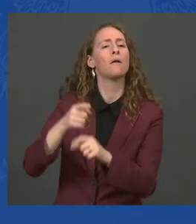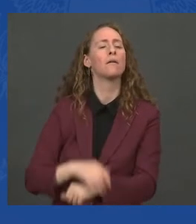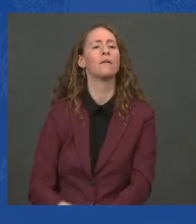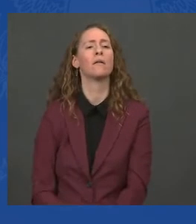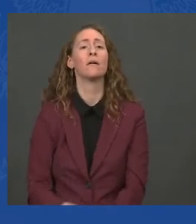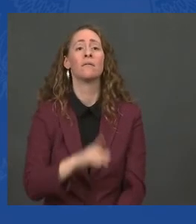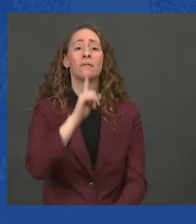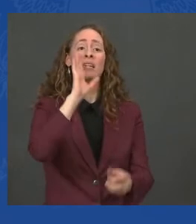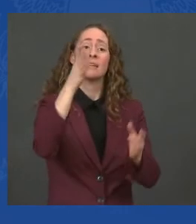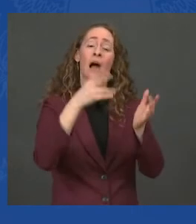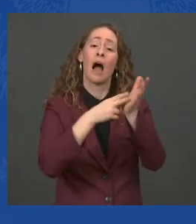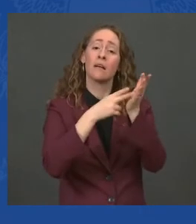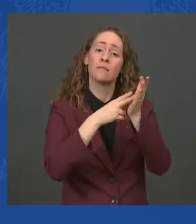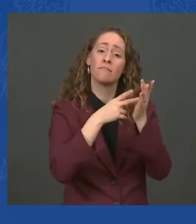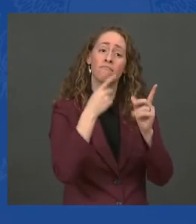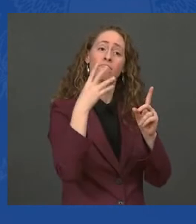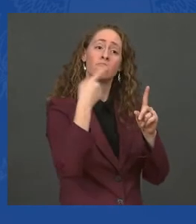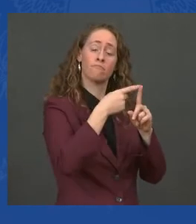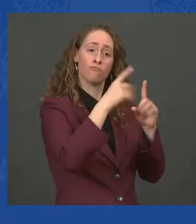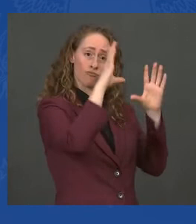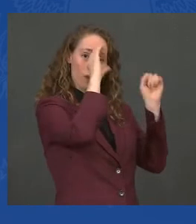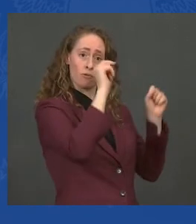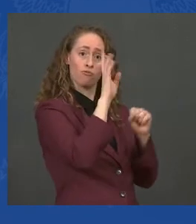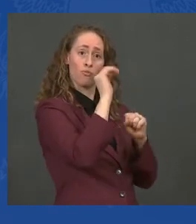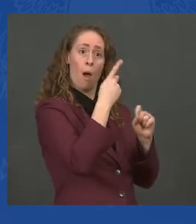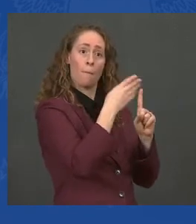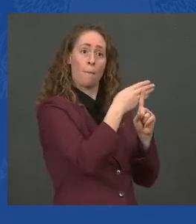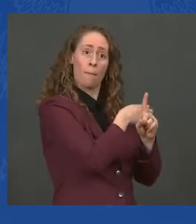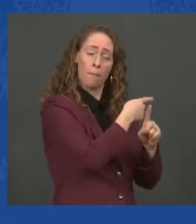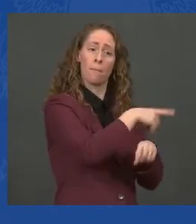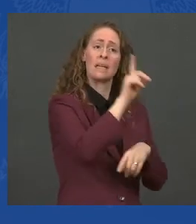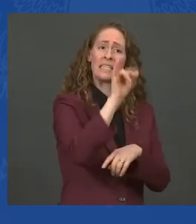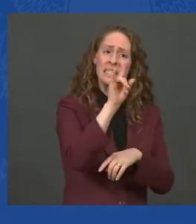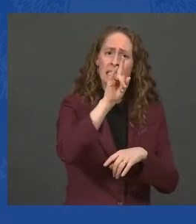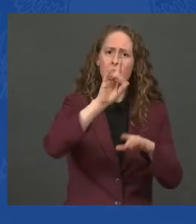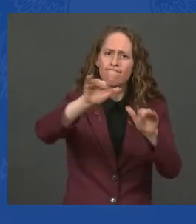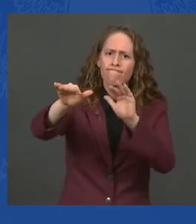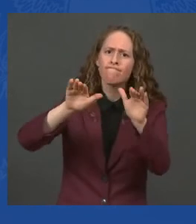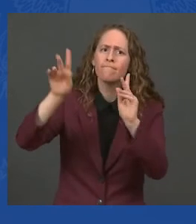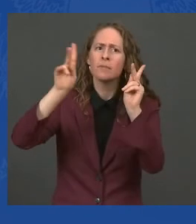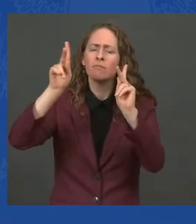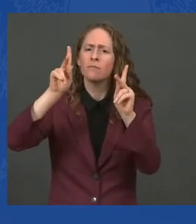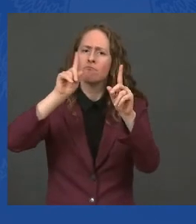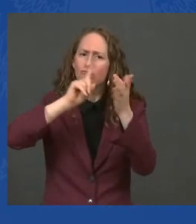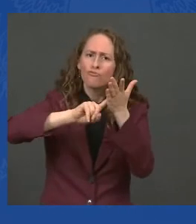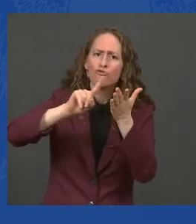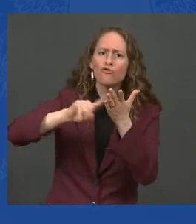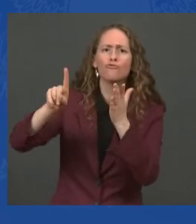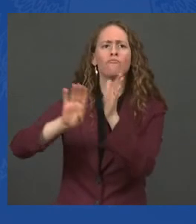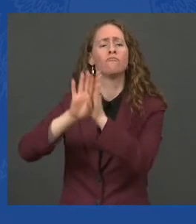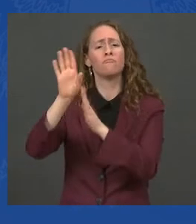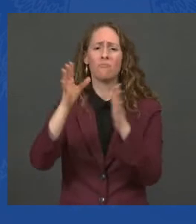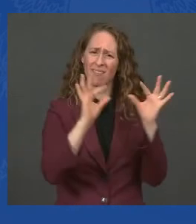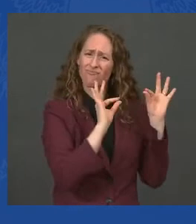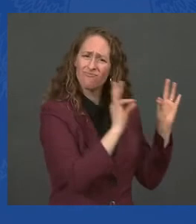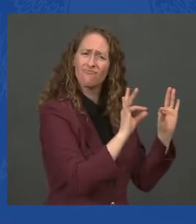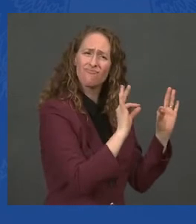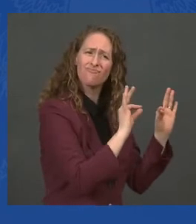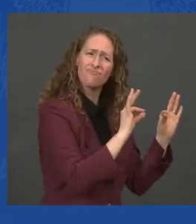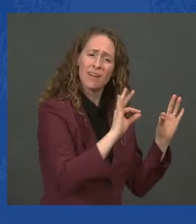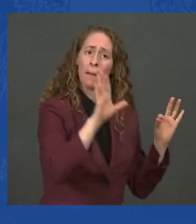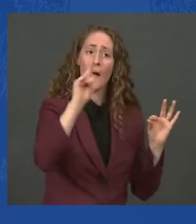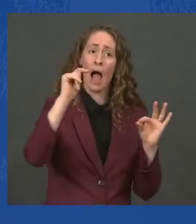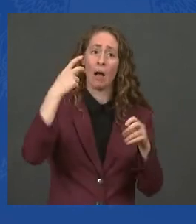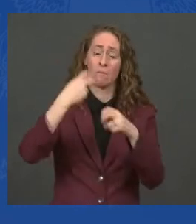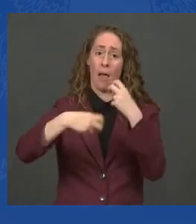research to try to get the right vaccines. But logistically, logistically, getting the vaccine